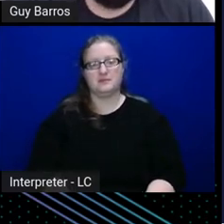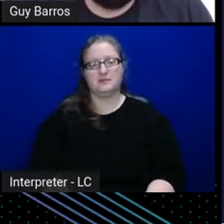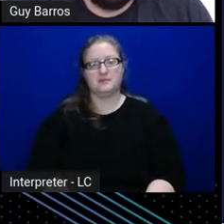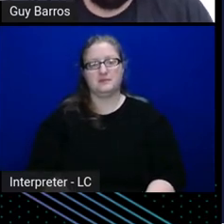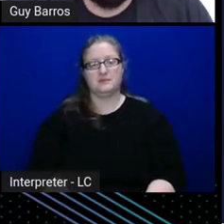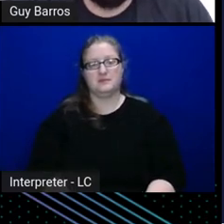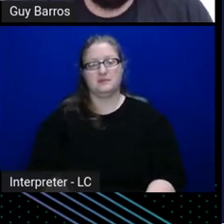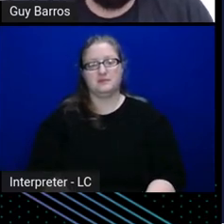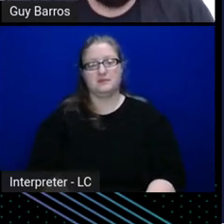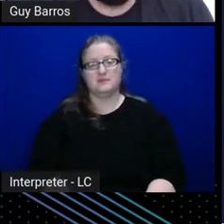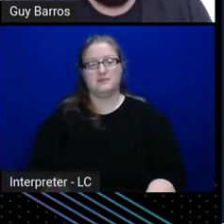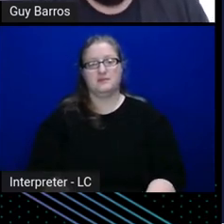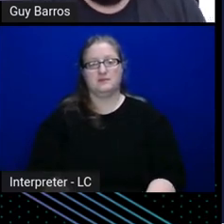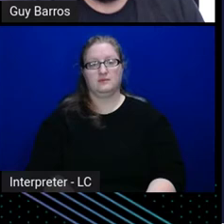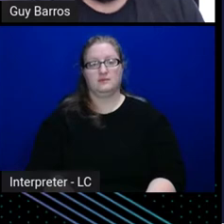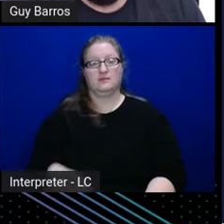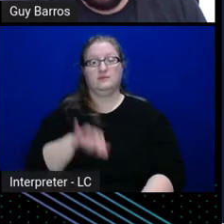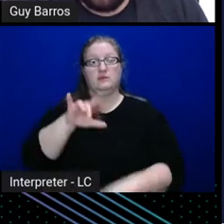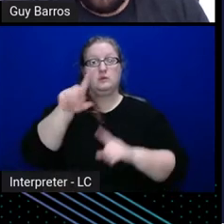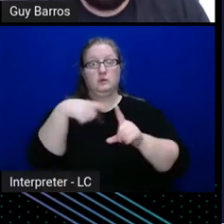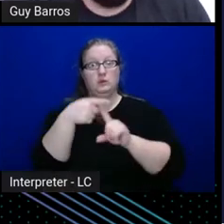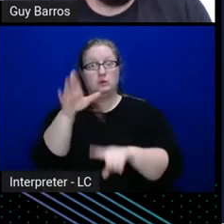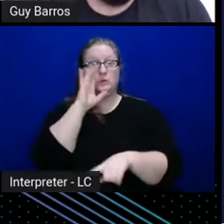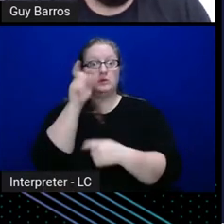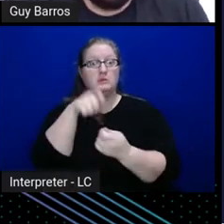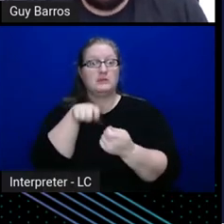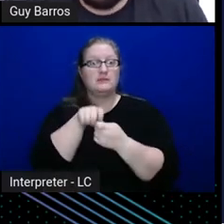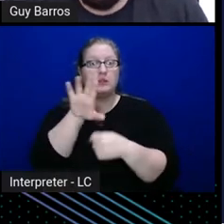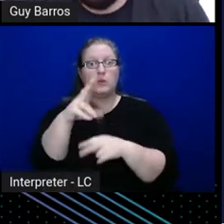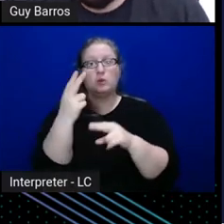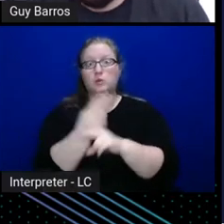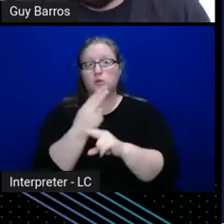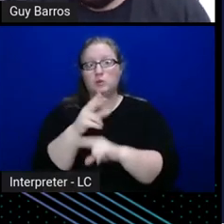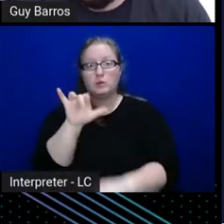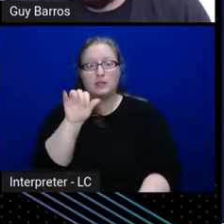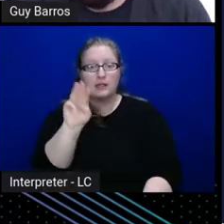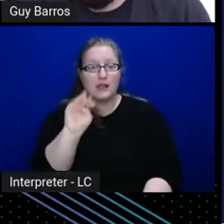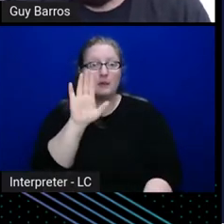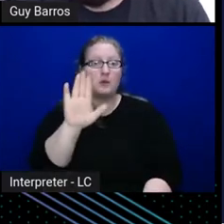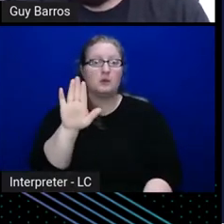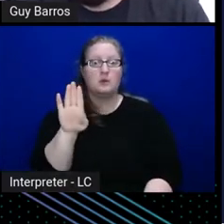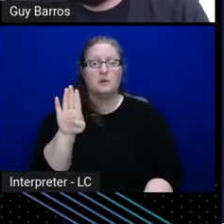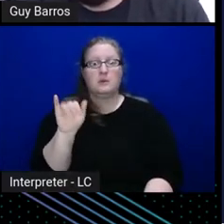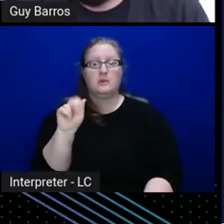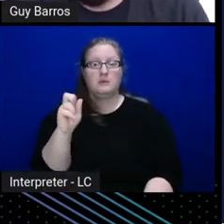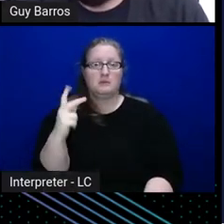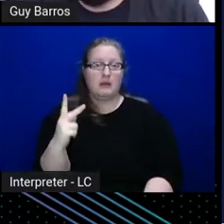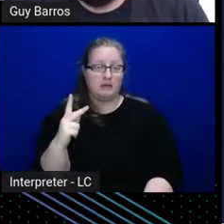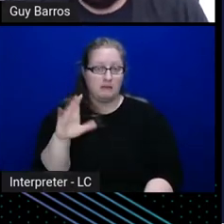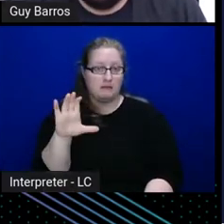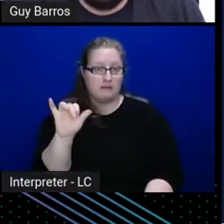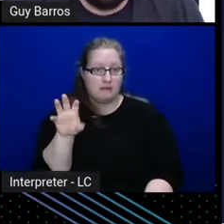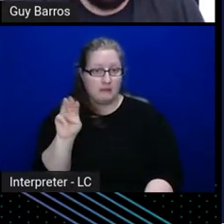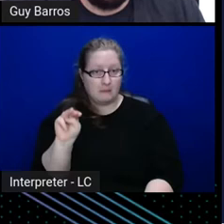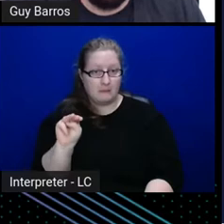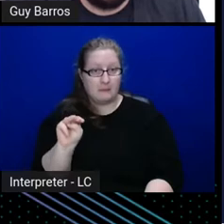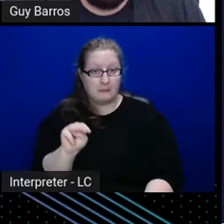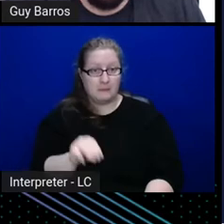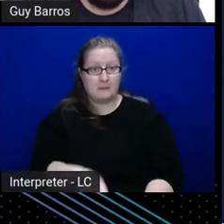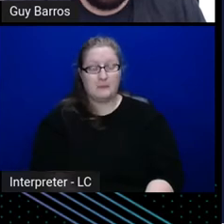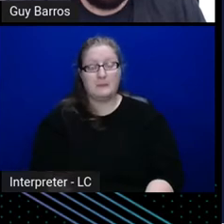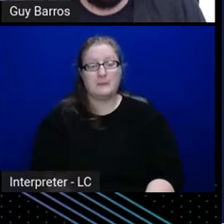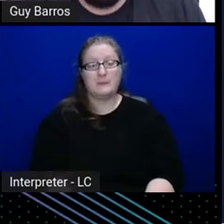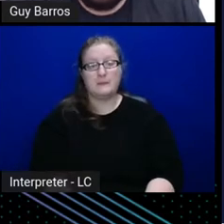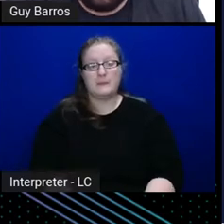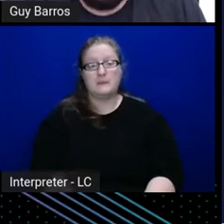specify, first of all, what is your user claim, what is your bound claim, and if the job